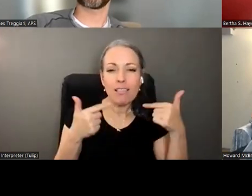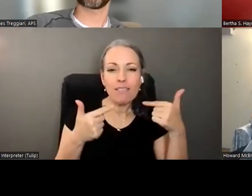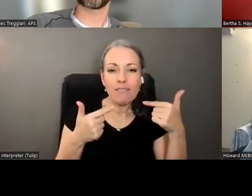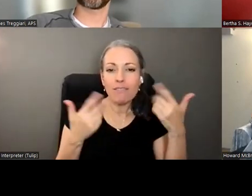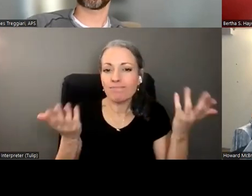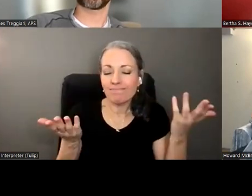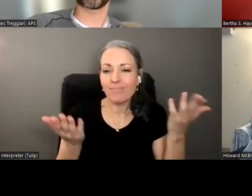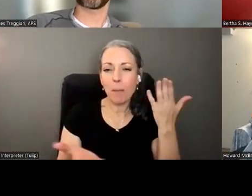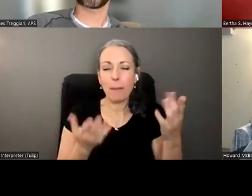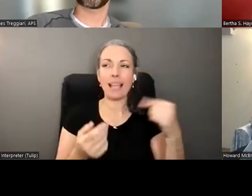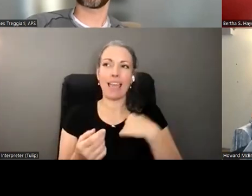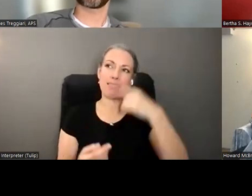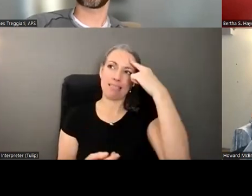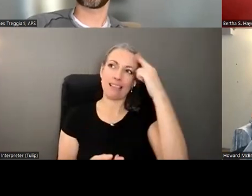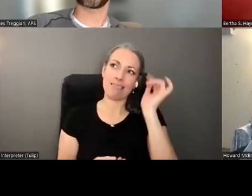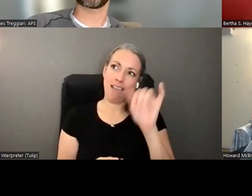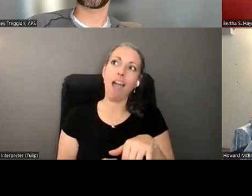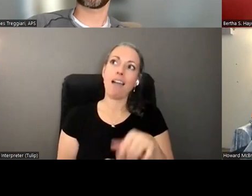I might be thinking that in his place